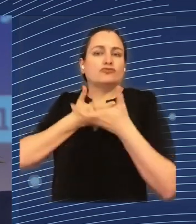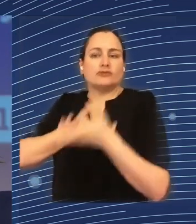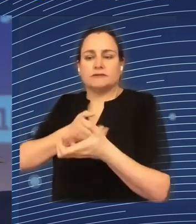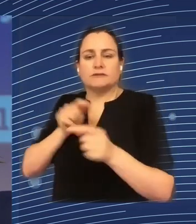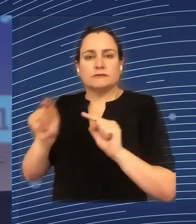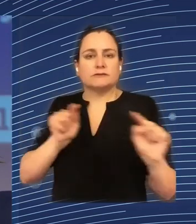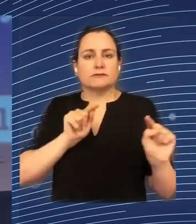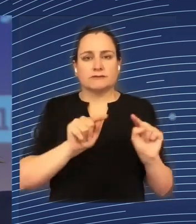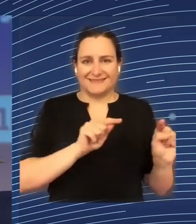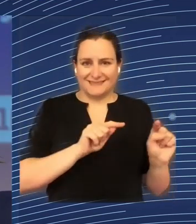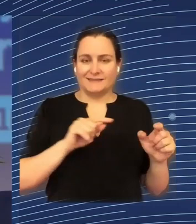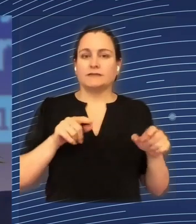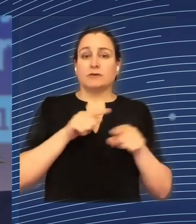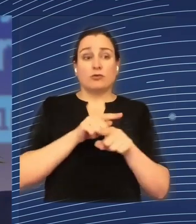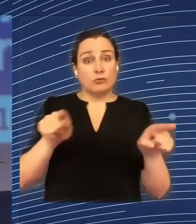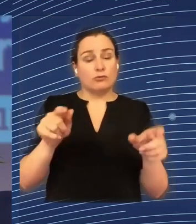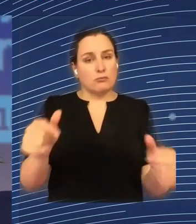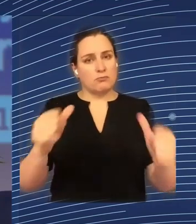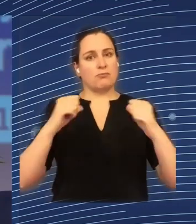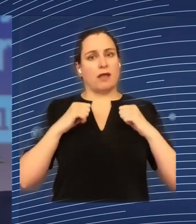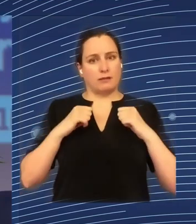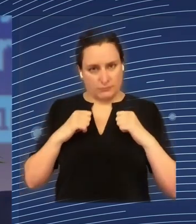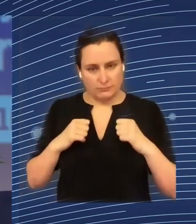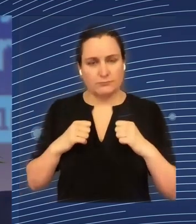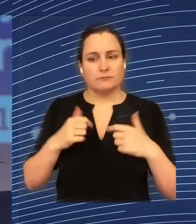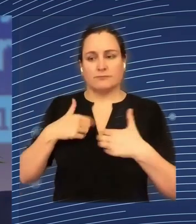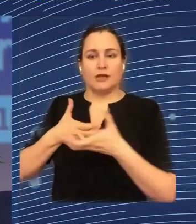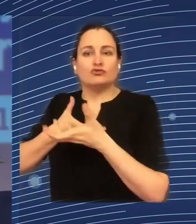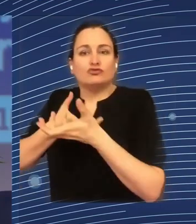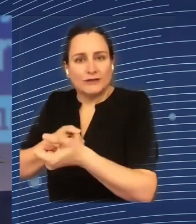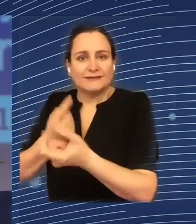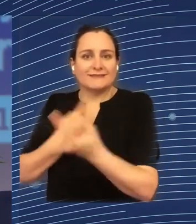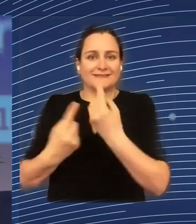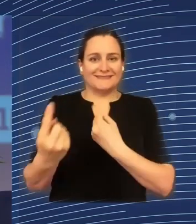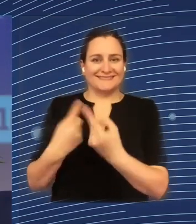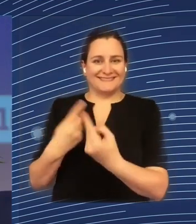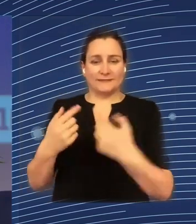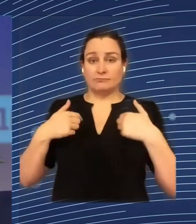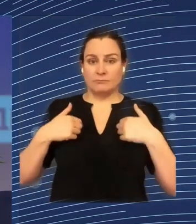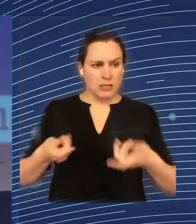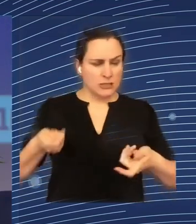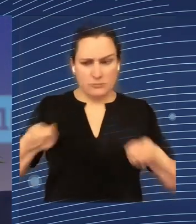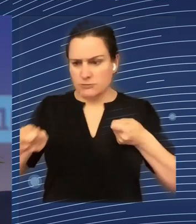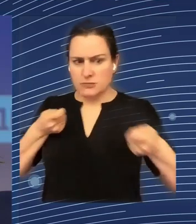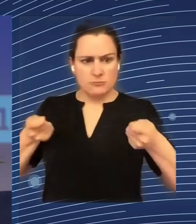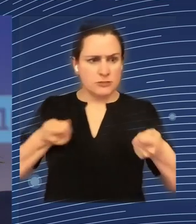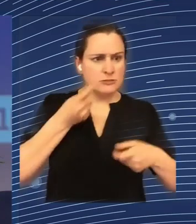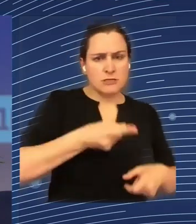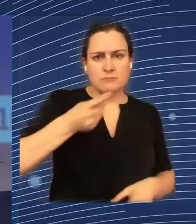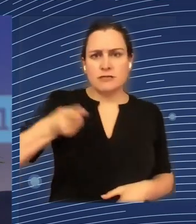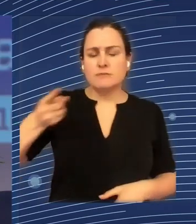trust in the system and to build up the positive support rather than control and the stick. And I'm speaking about